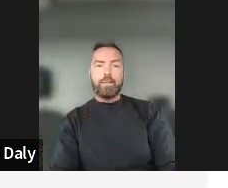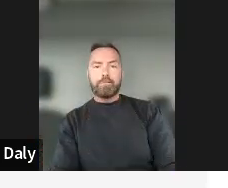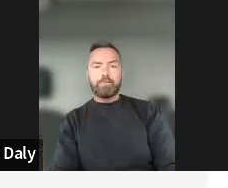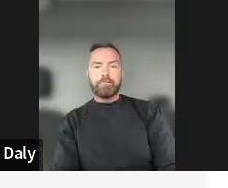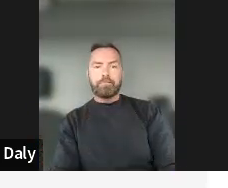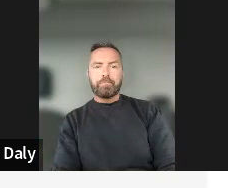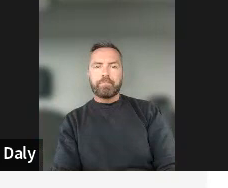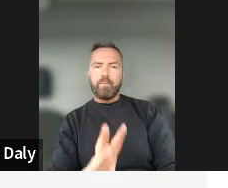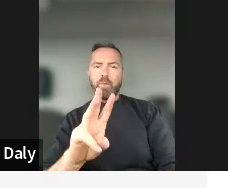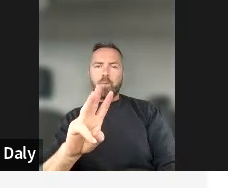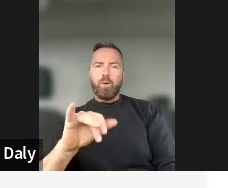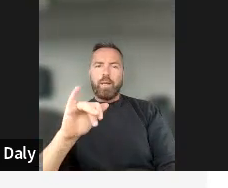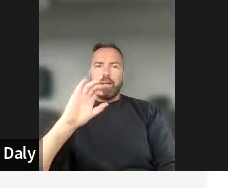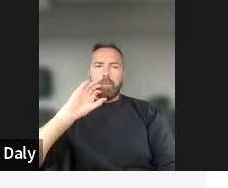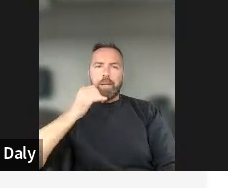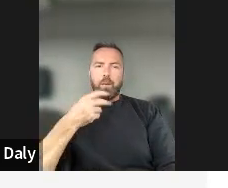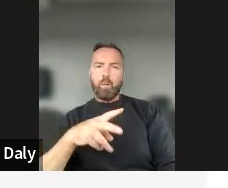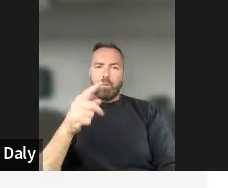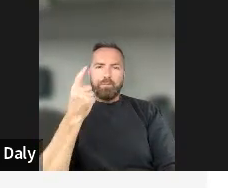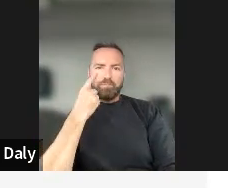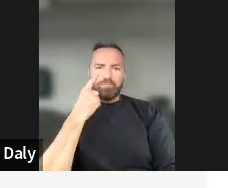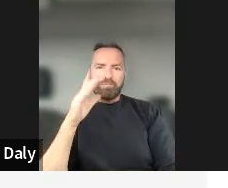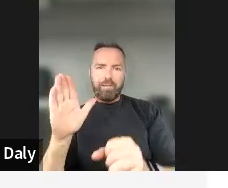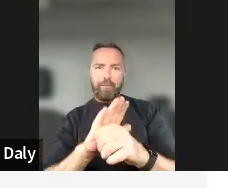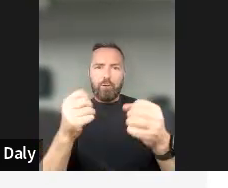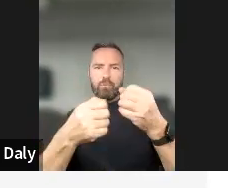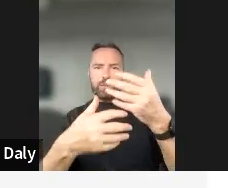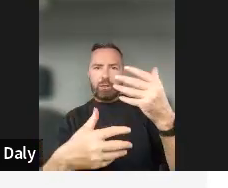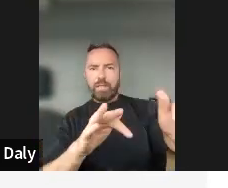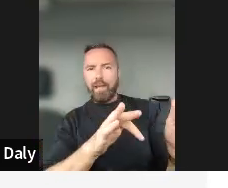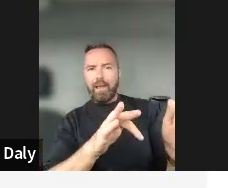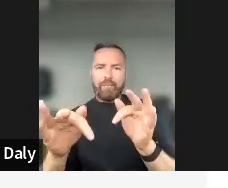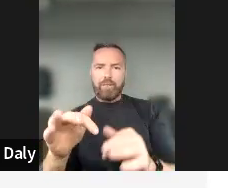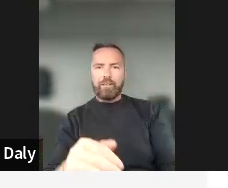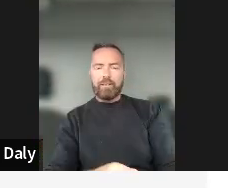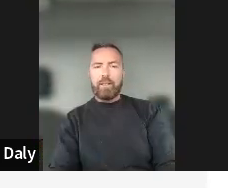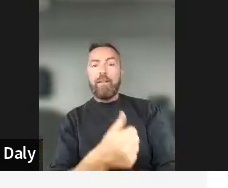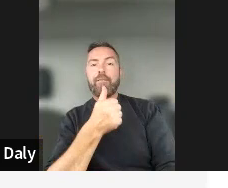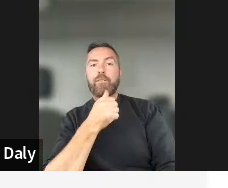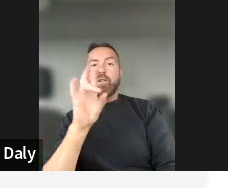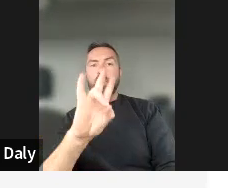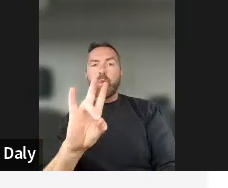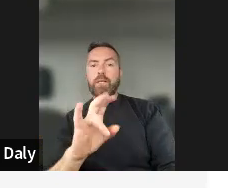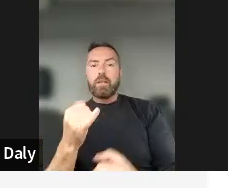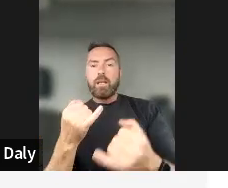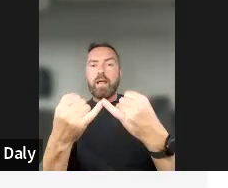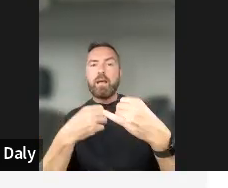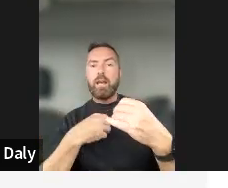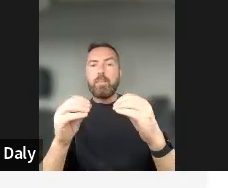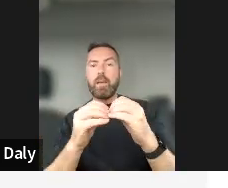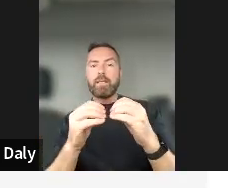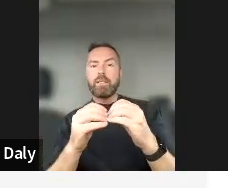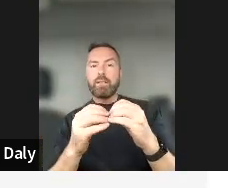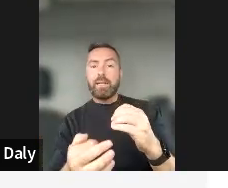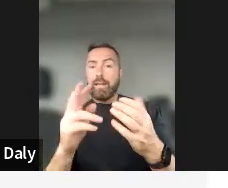Because so we will look into the whole results afterwards. So the first question, as I said, is just to say if you regularly